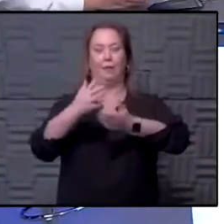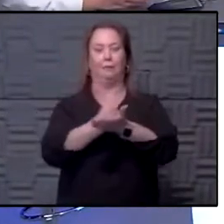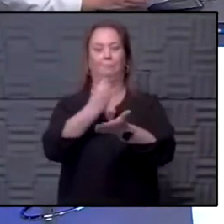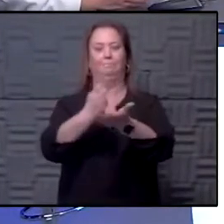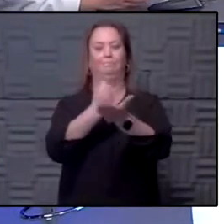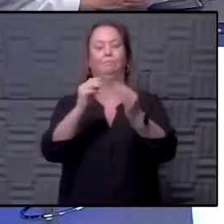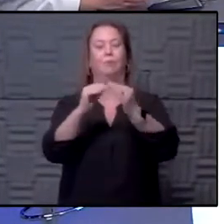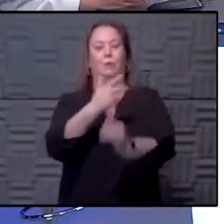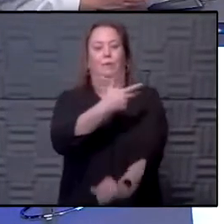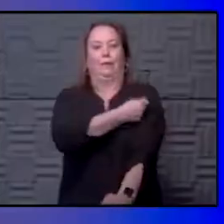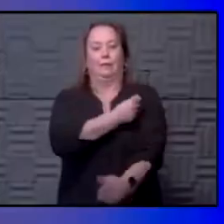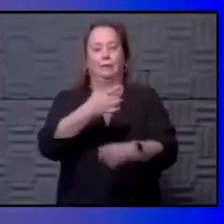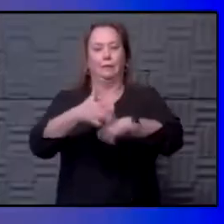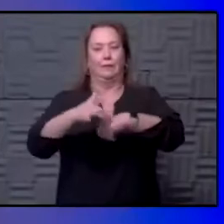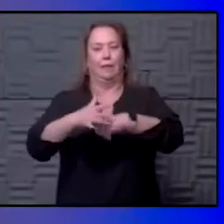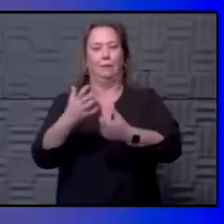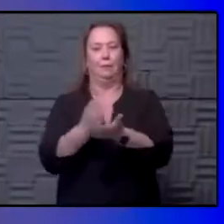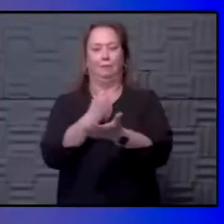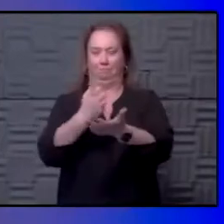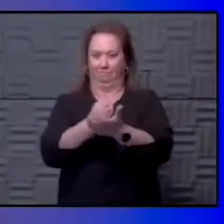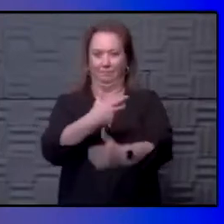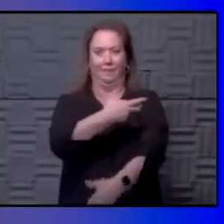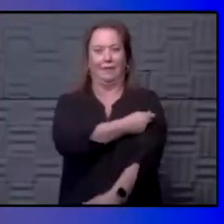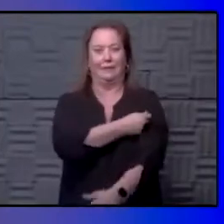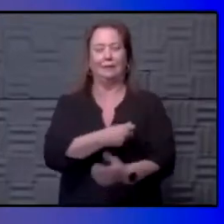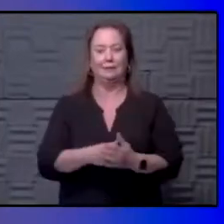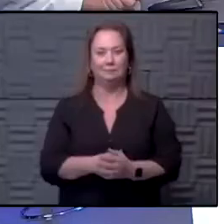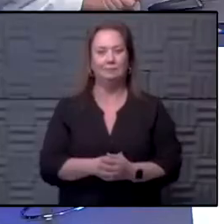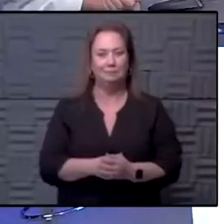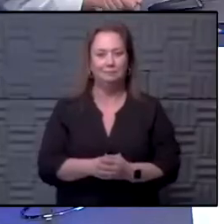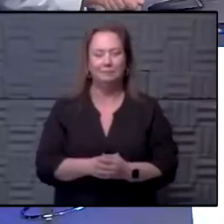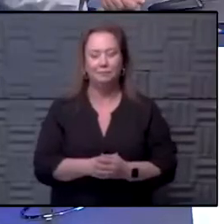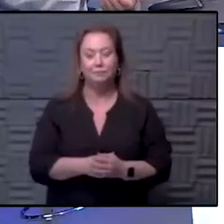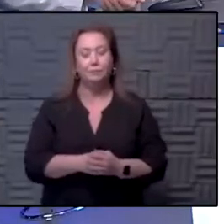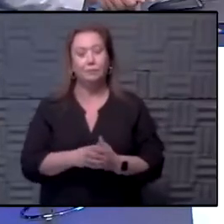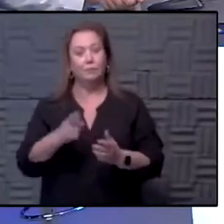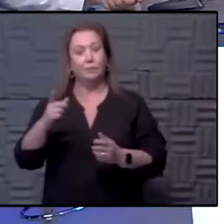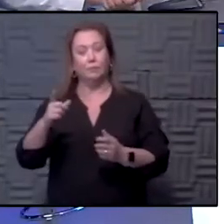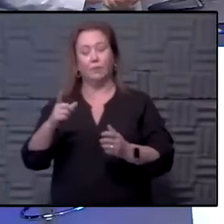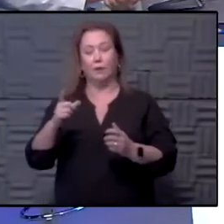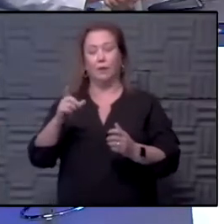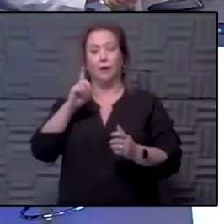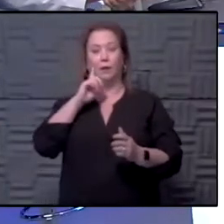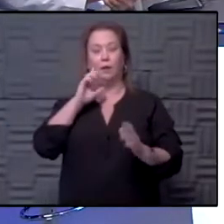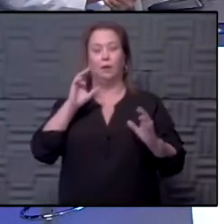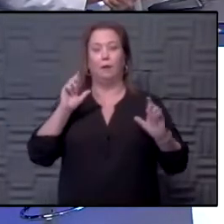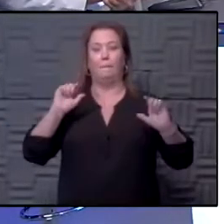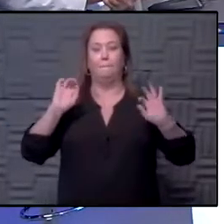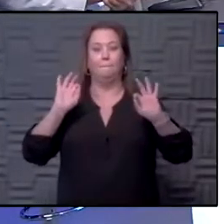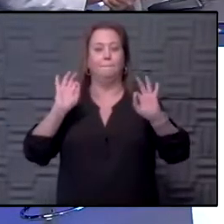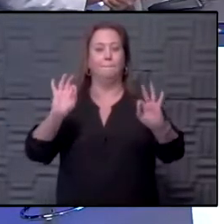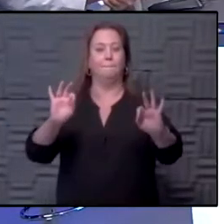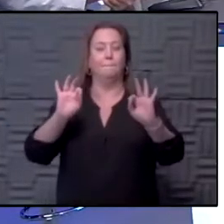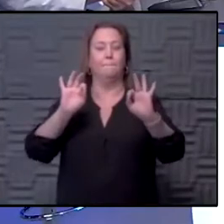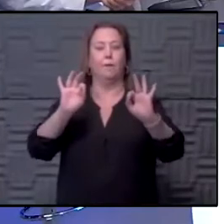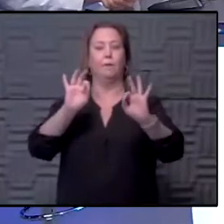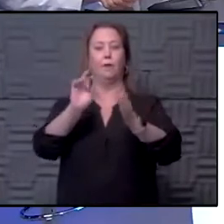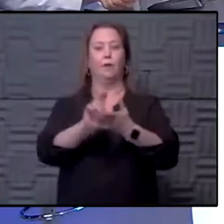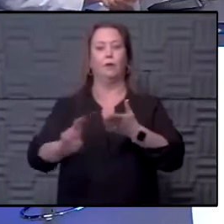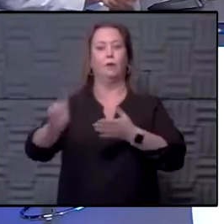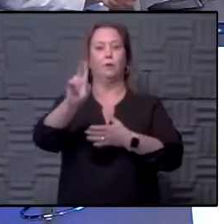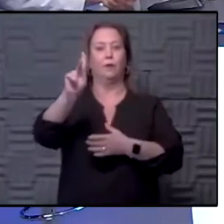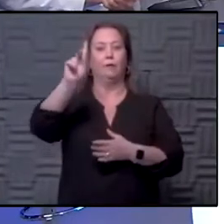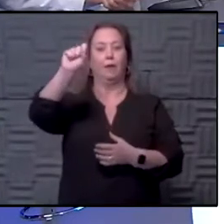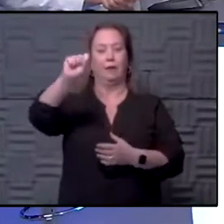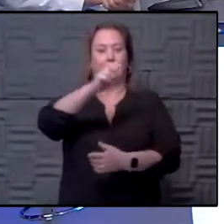we've got more vaccine available, let's just get vaccines in arms. And is there a more perfect microcosm of what it means than the University of Kansas